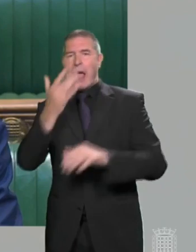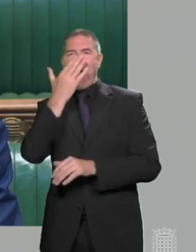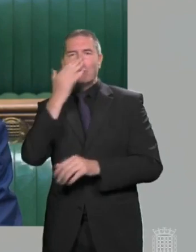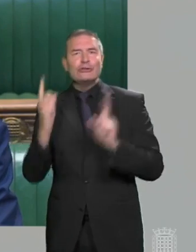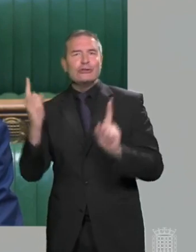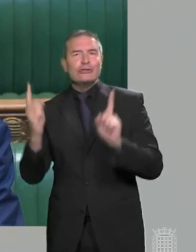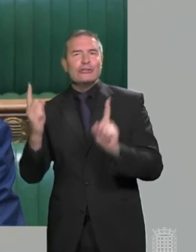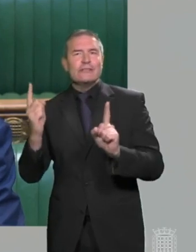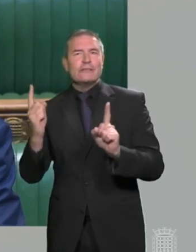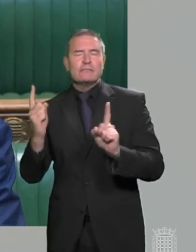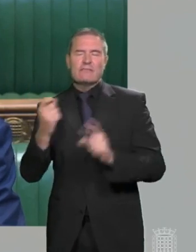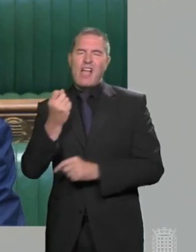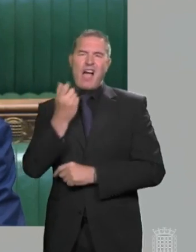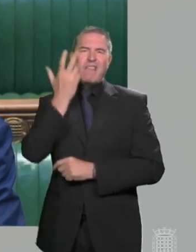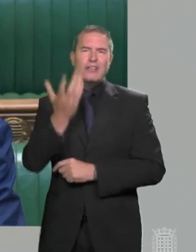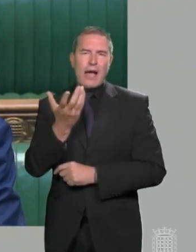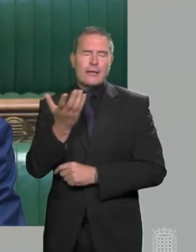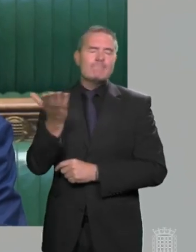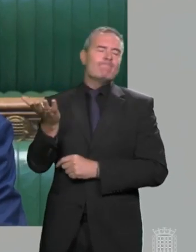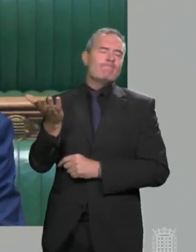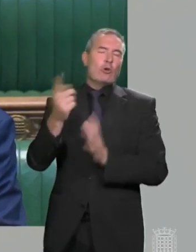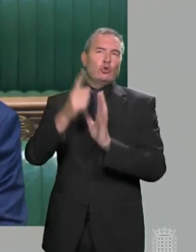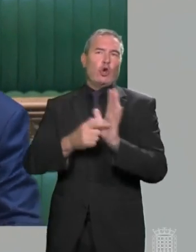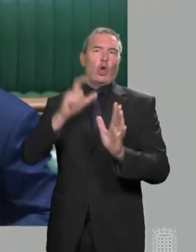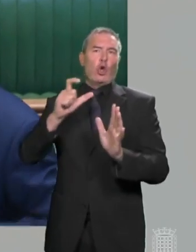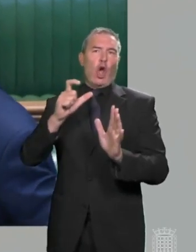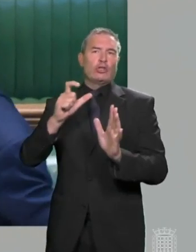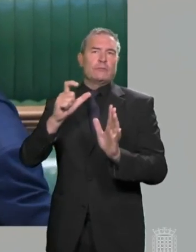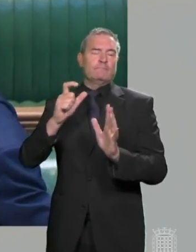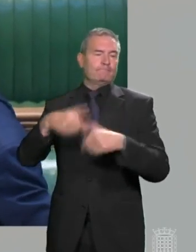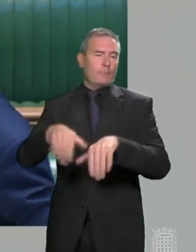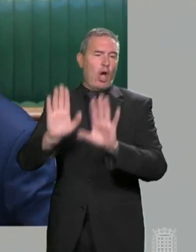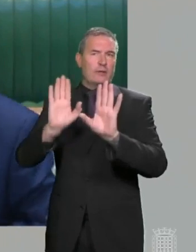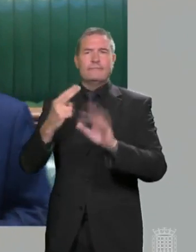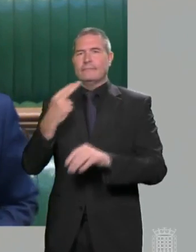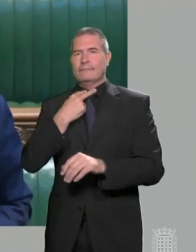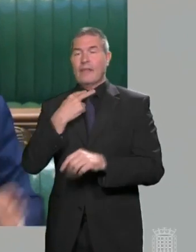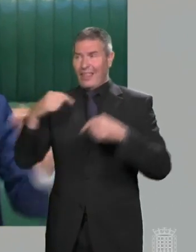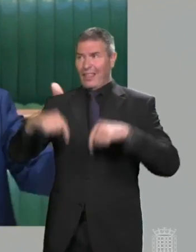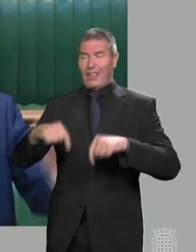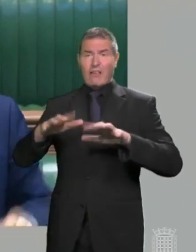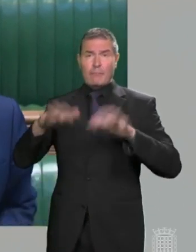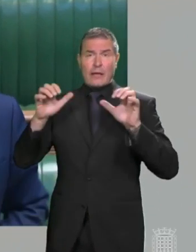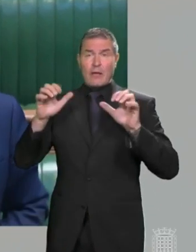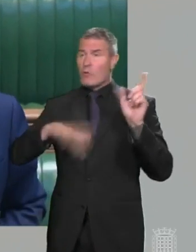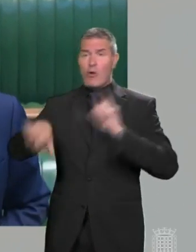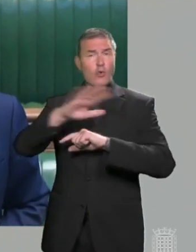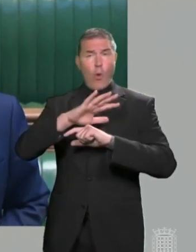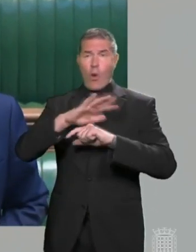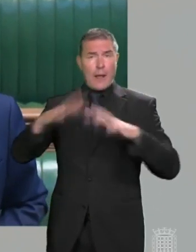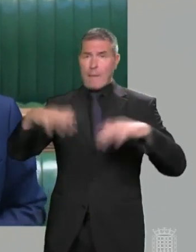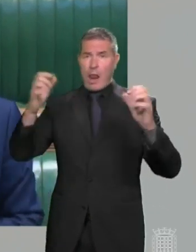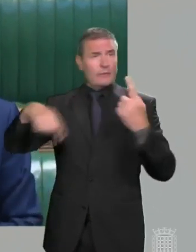And there's not a day that goes by when we don't miss Joe. And I know I speak not just for these benches, but for many across the House,